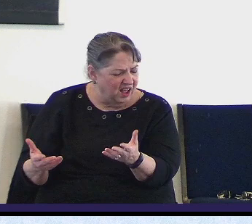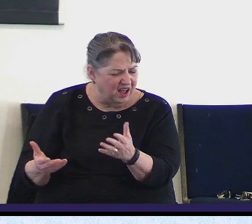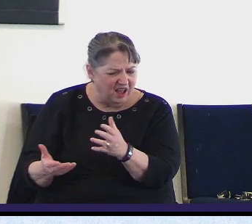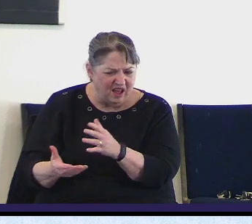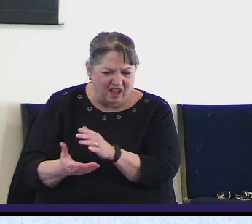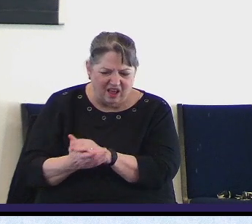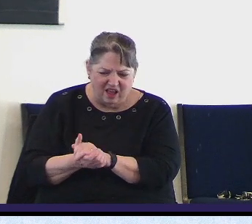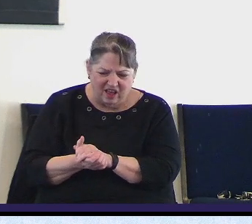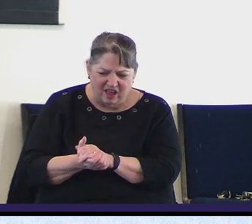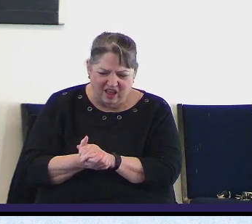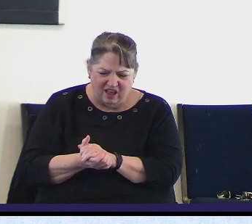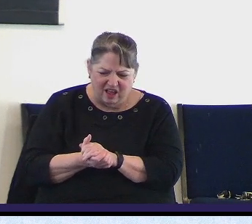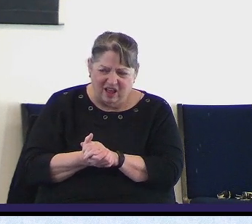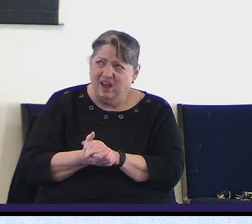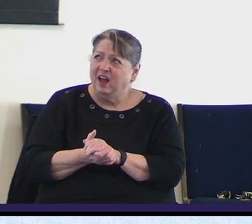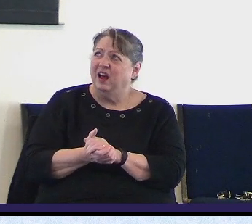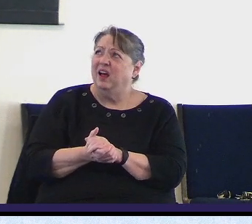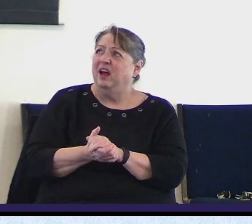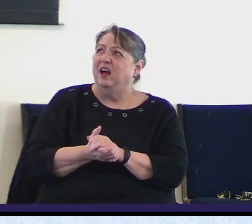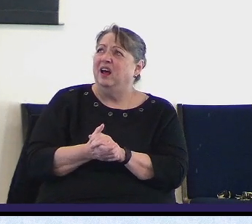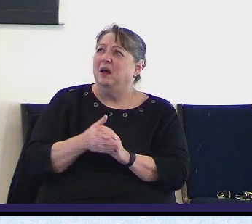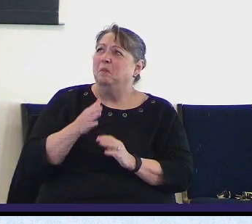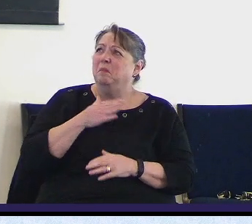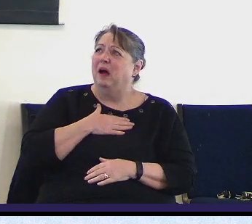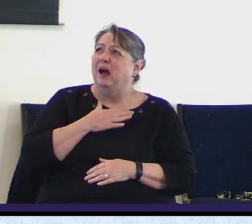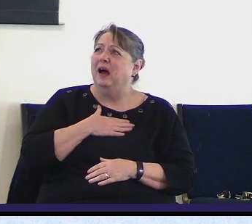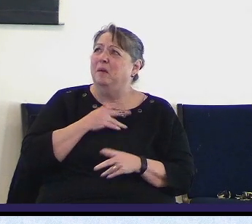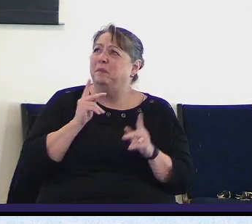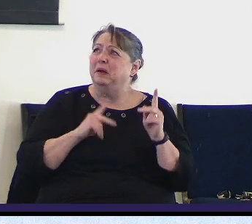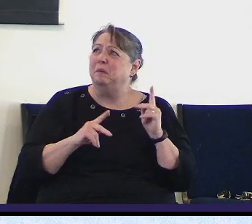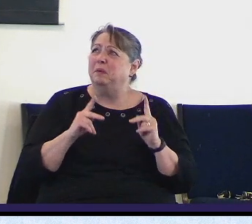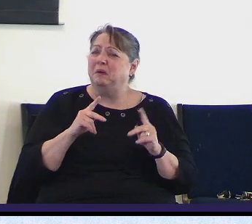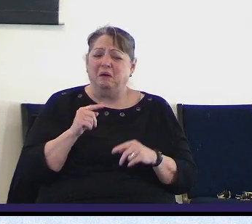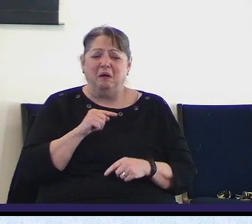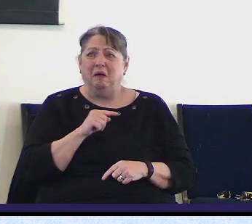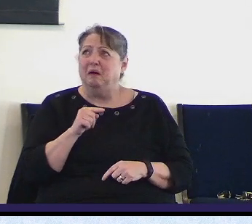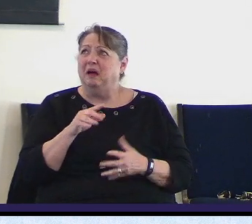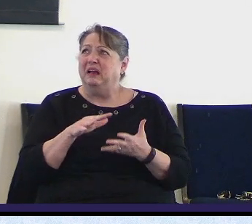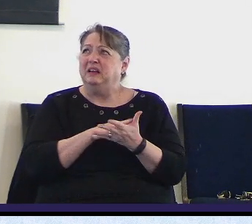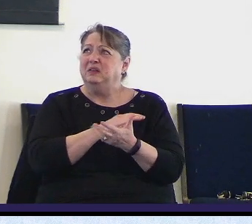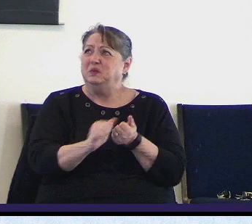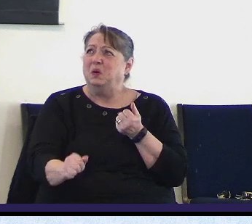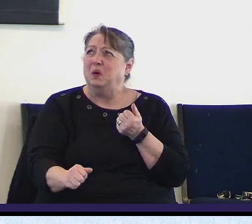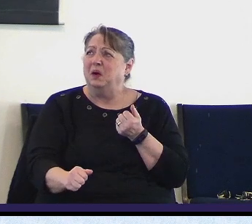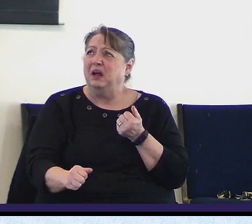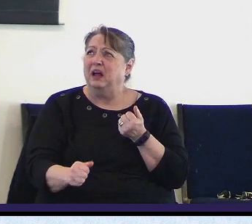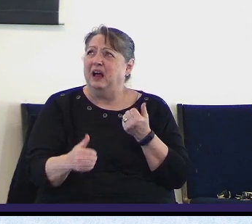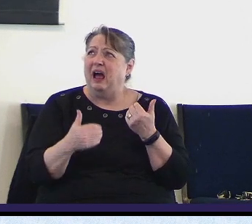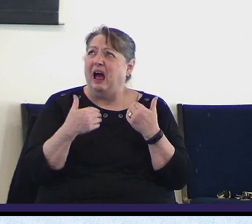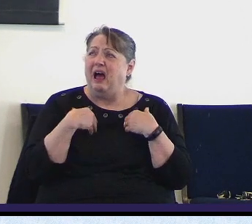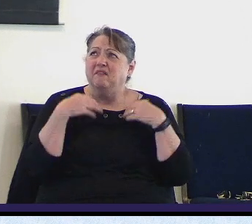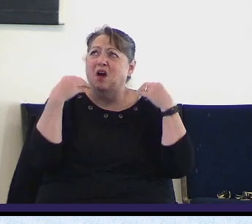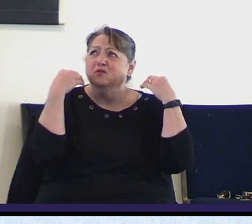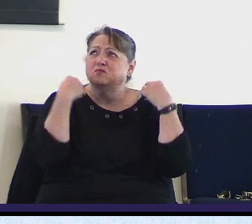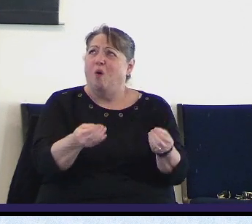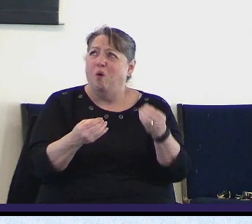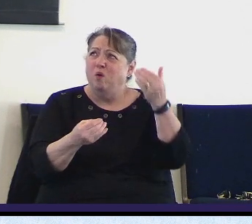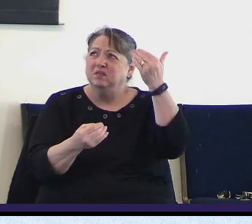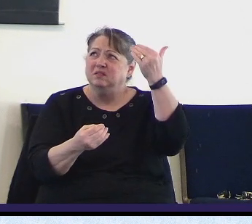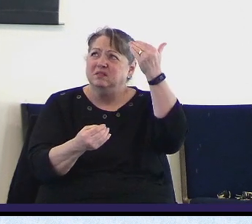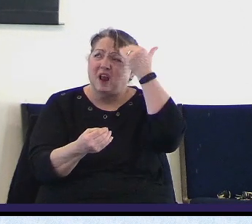my people are destroyed from lack of knowledge. We don't care